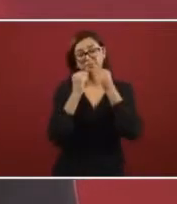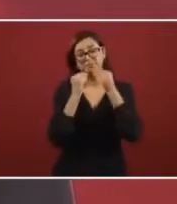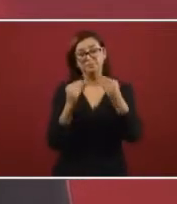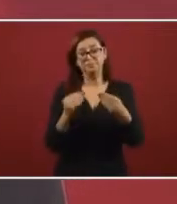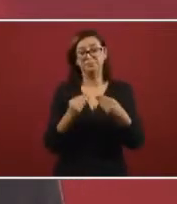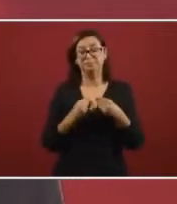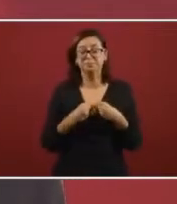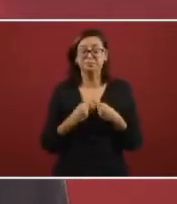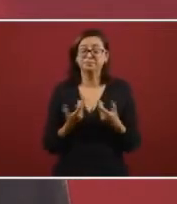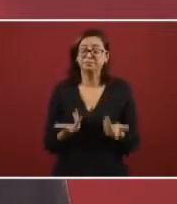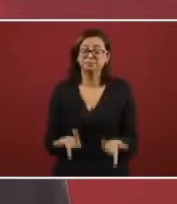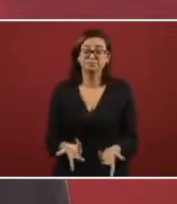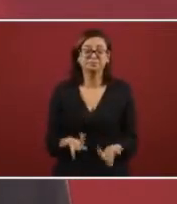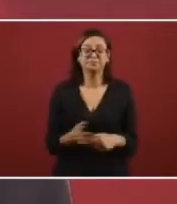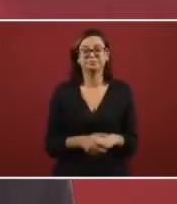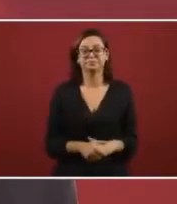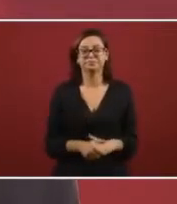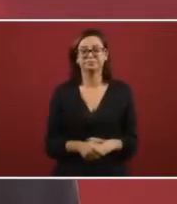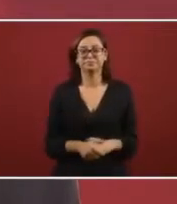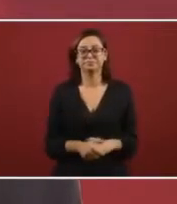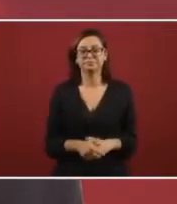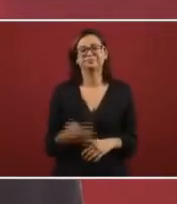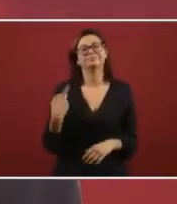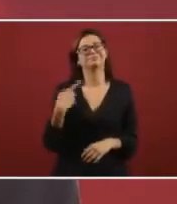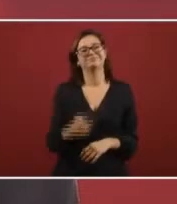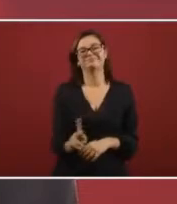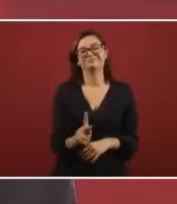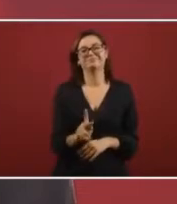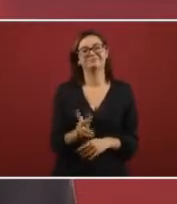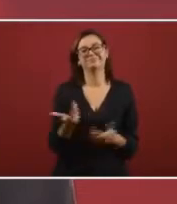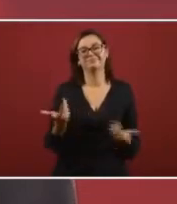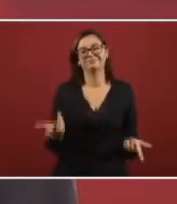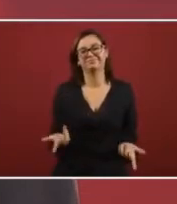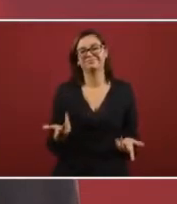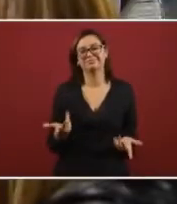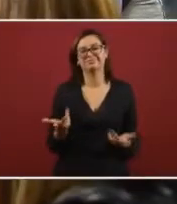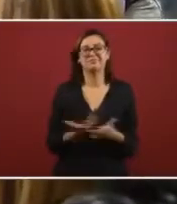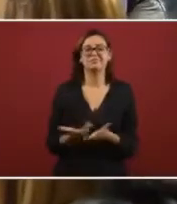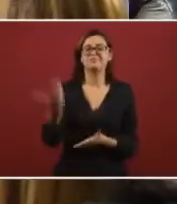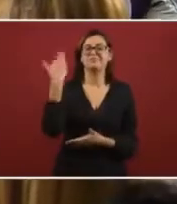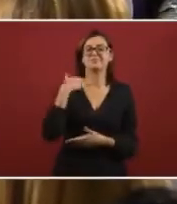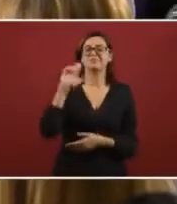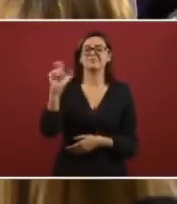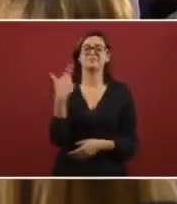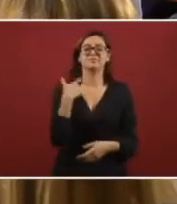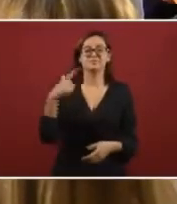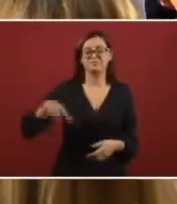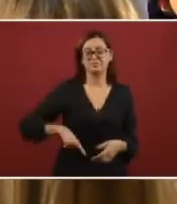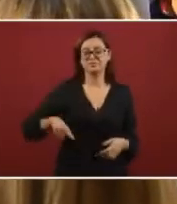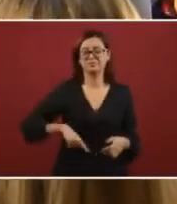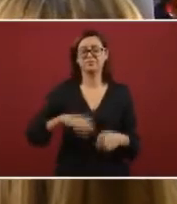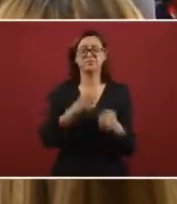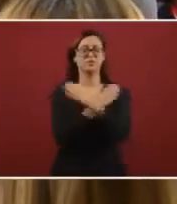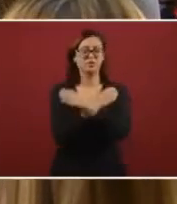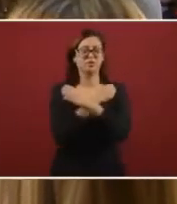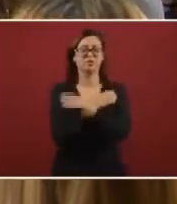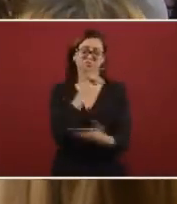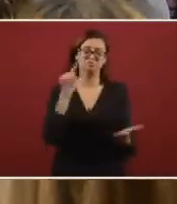But it was a farce, a lie regarding the